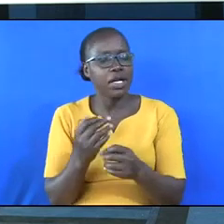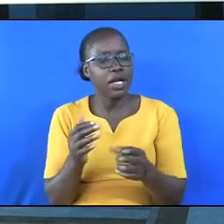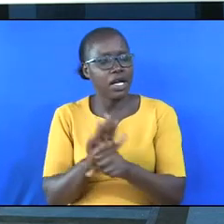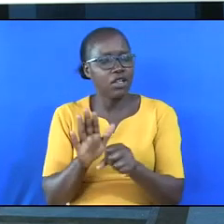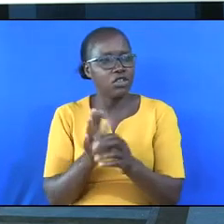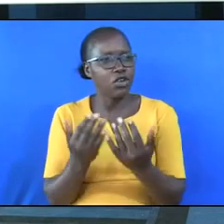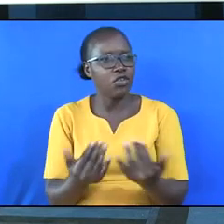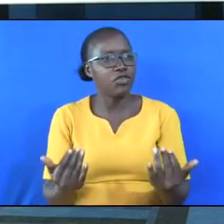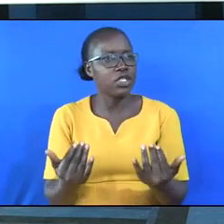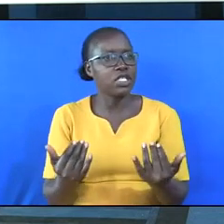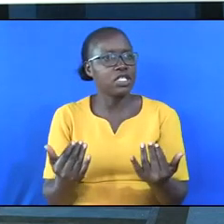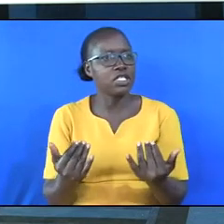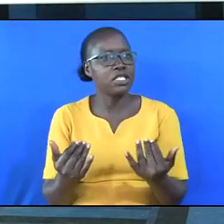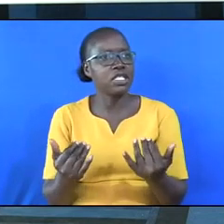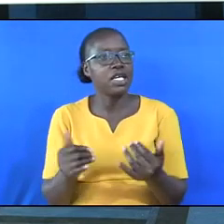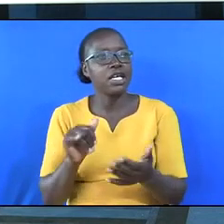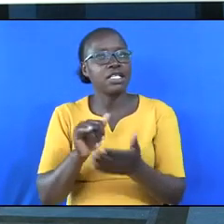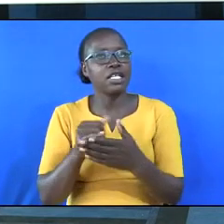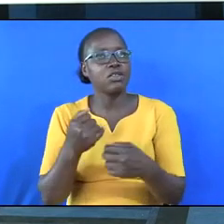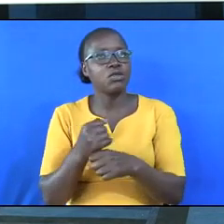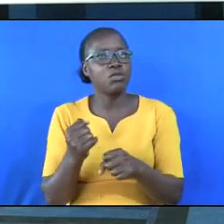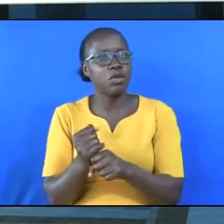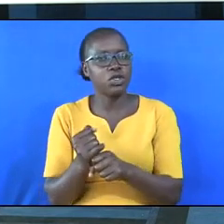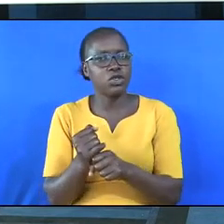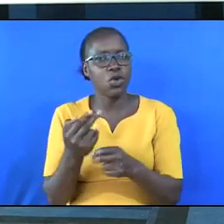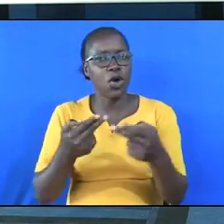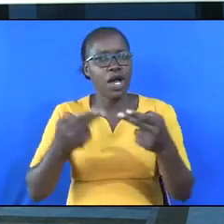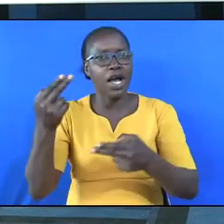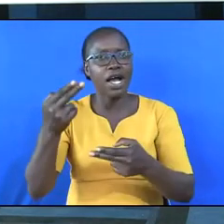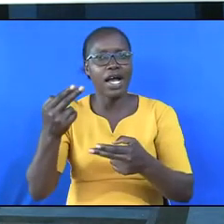that will make you high and take you low.